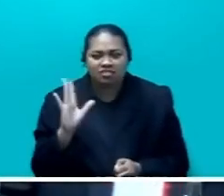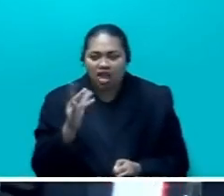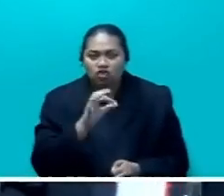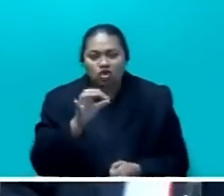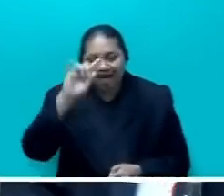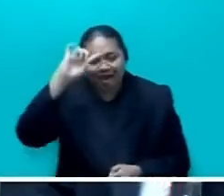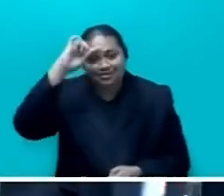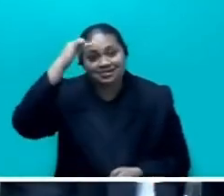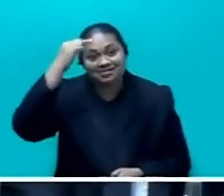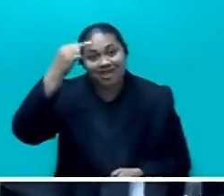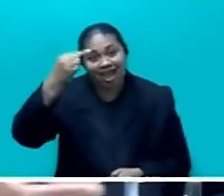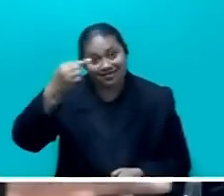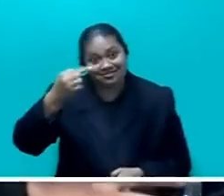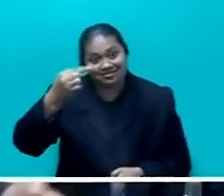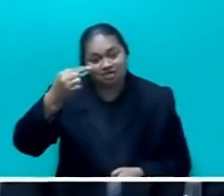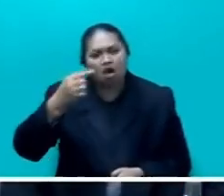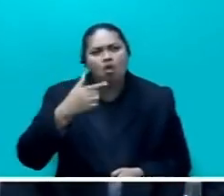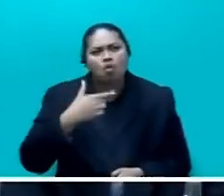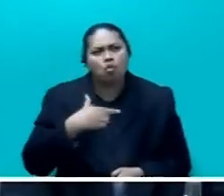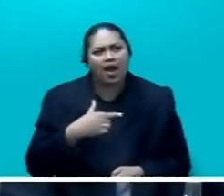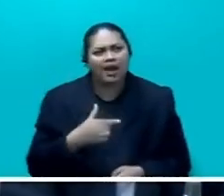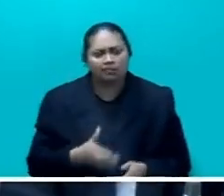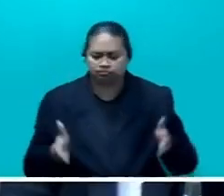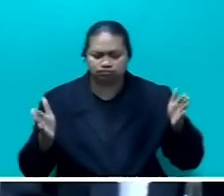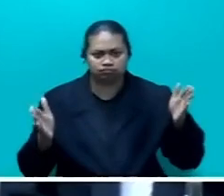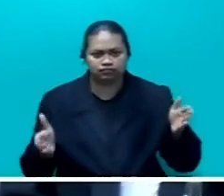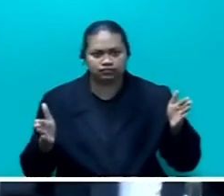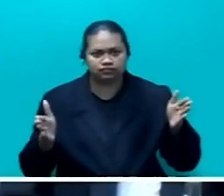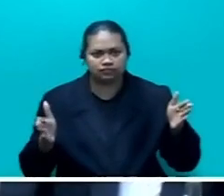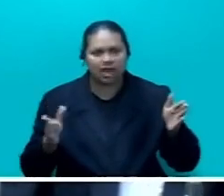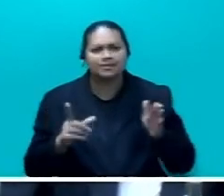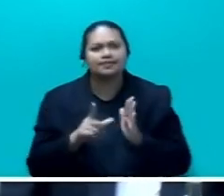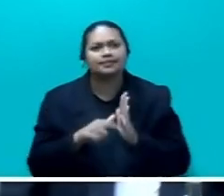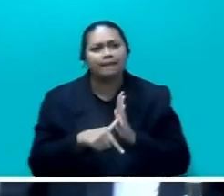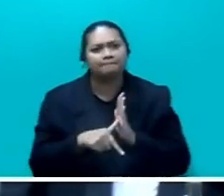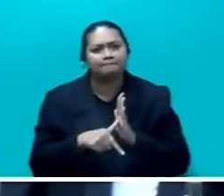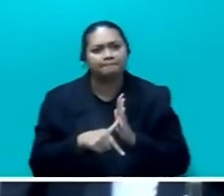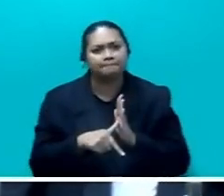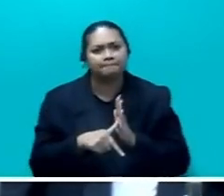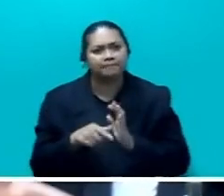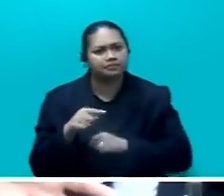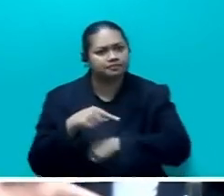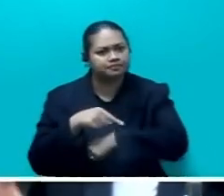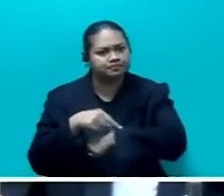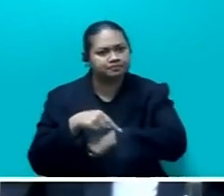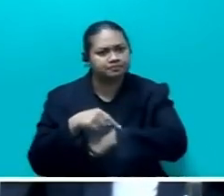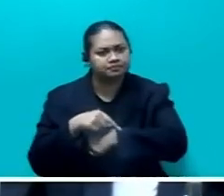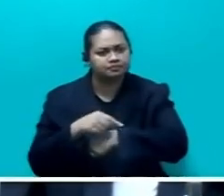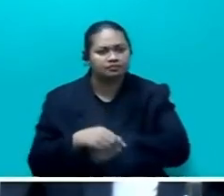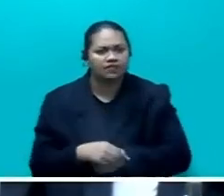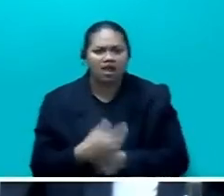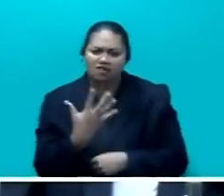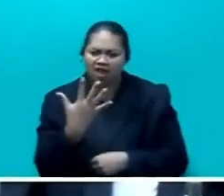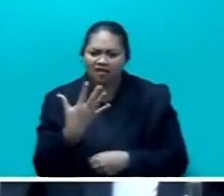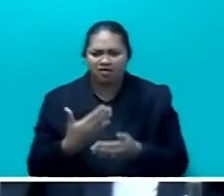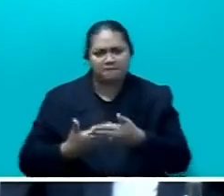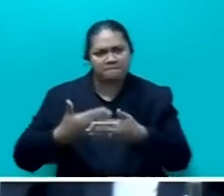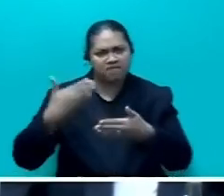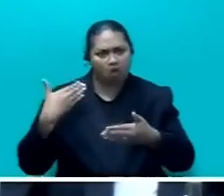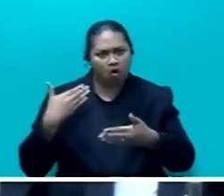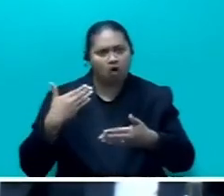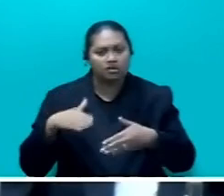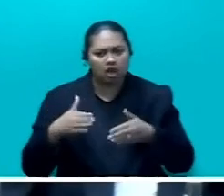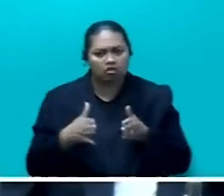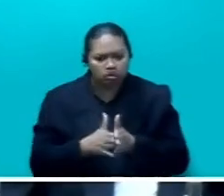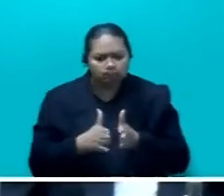why such, you know, an extension of time when, you know, five years was and then that had to be